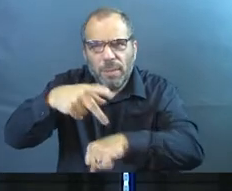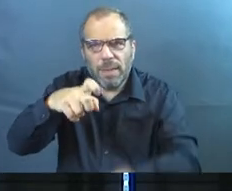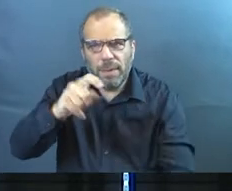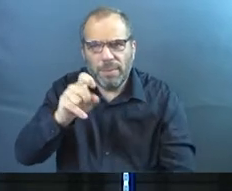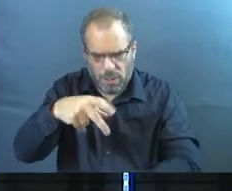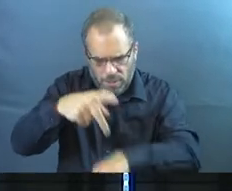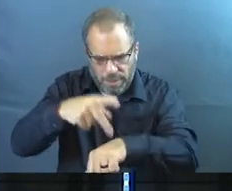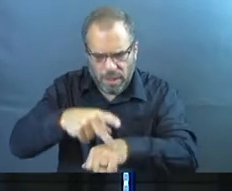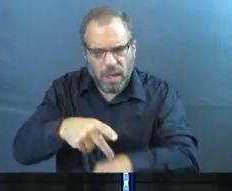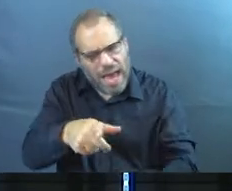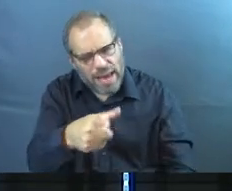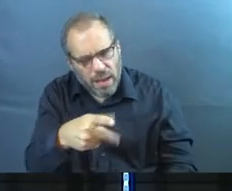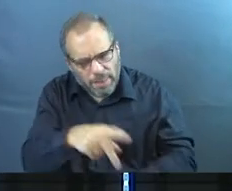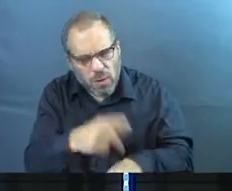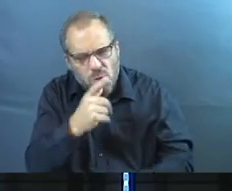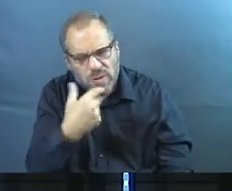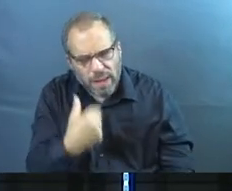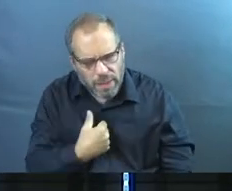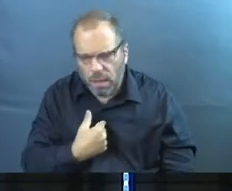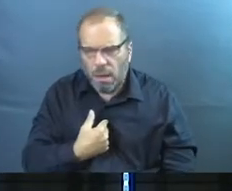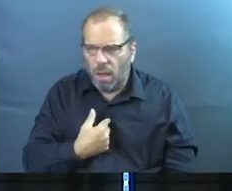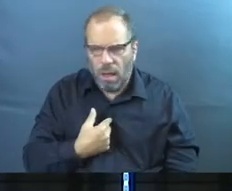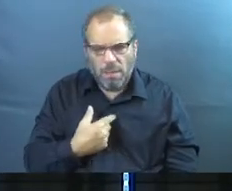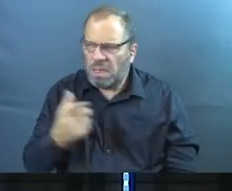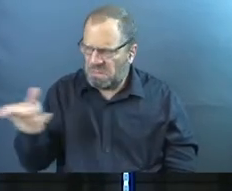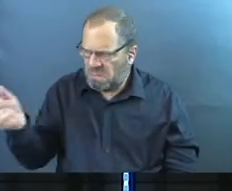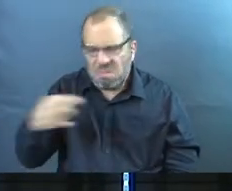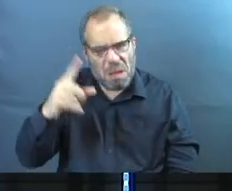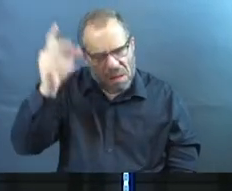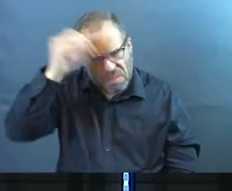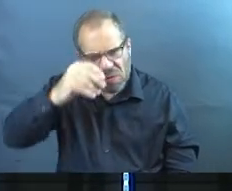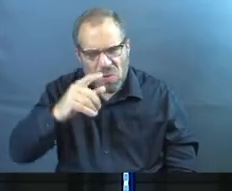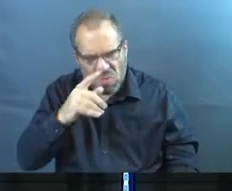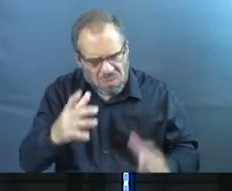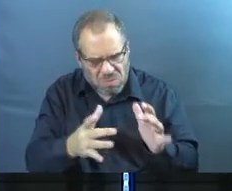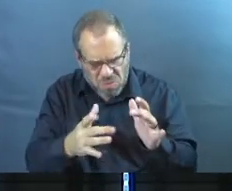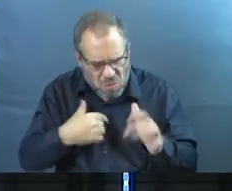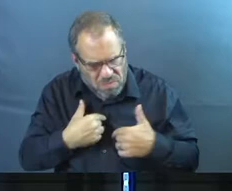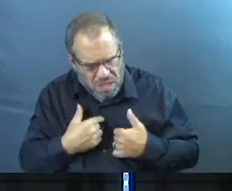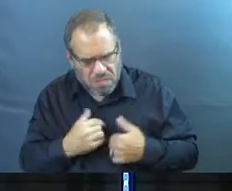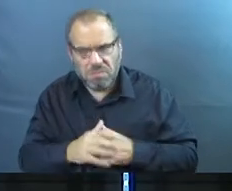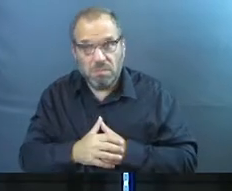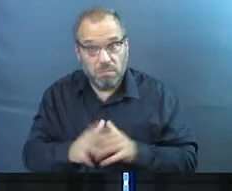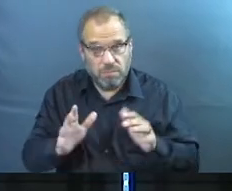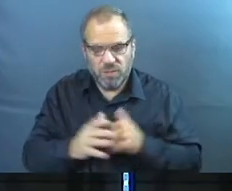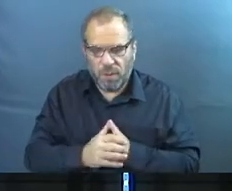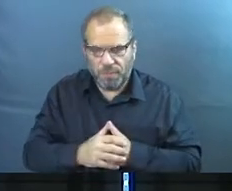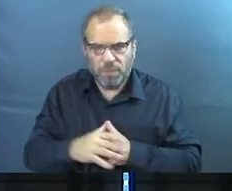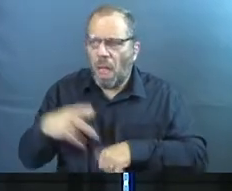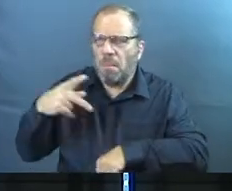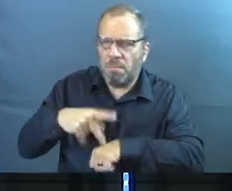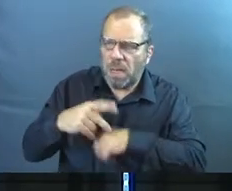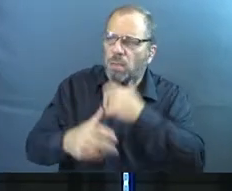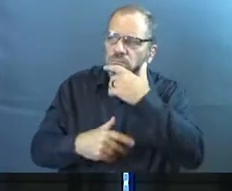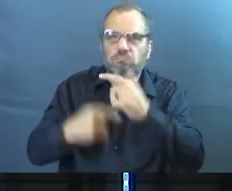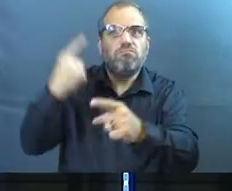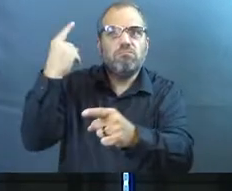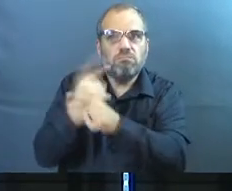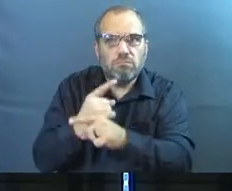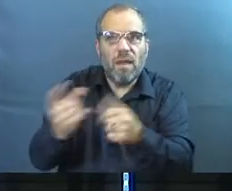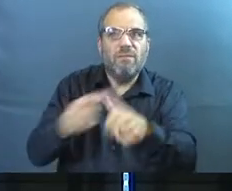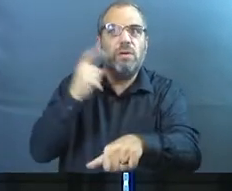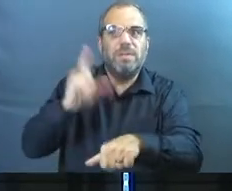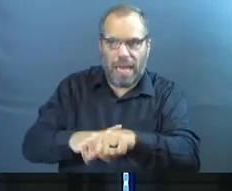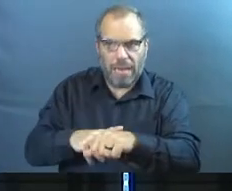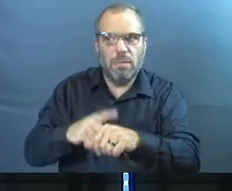am? And he says, who do you say that I am? Because people had different opinions about who Jesus was at that time. And Peter gets it right. He